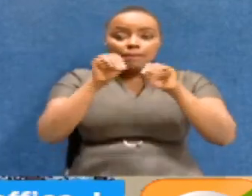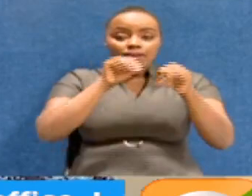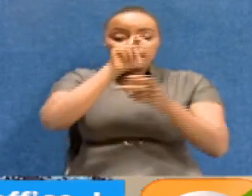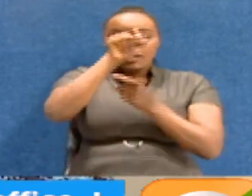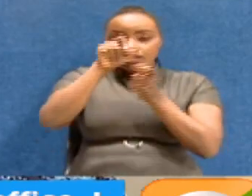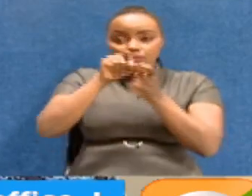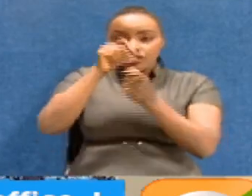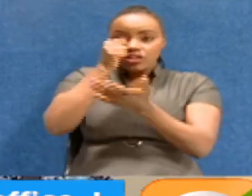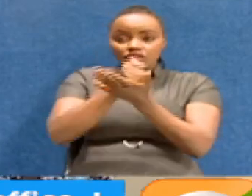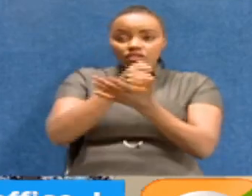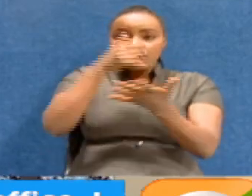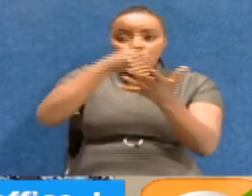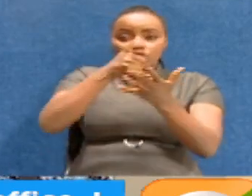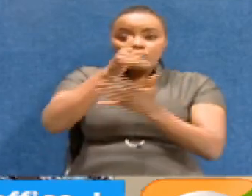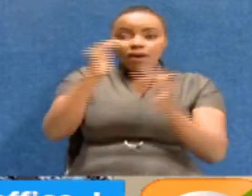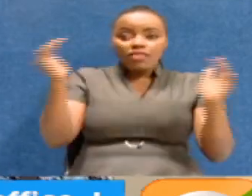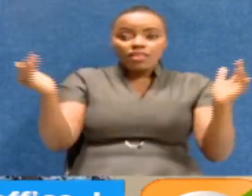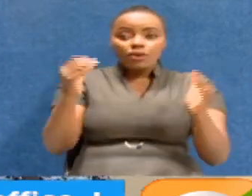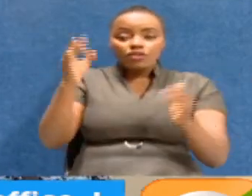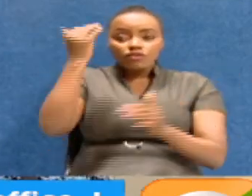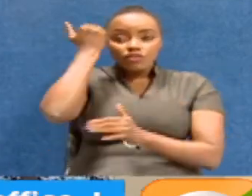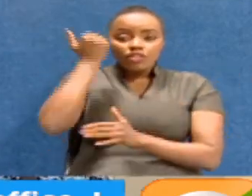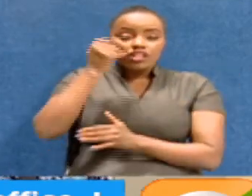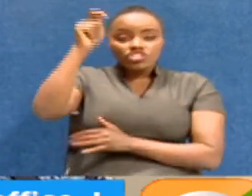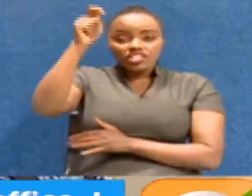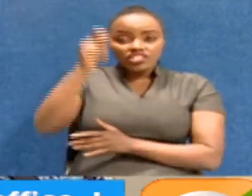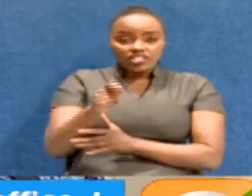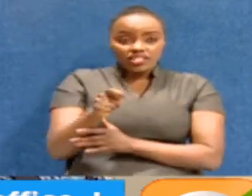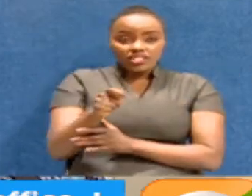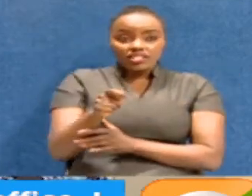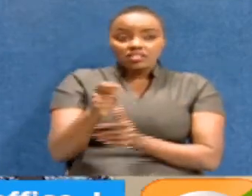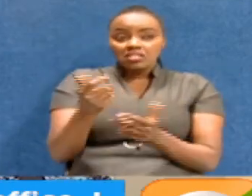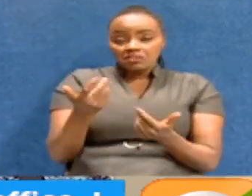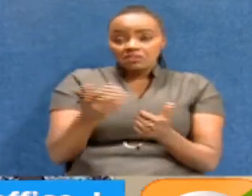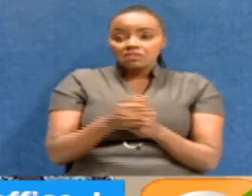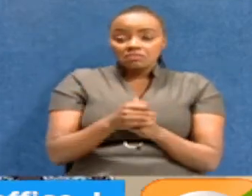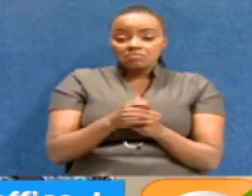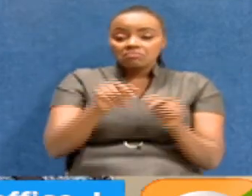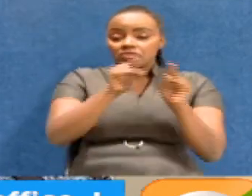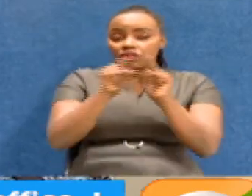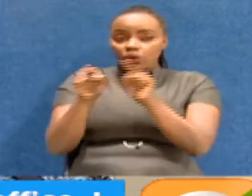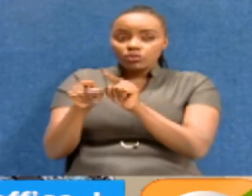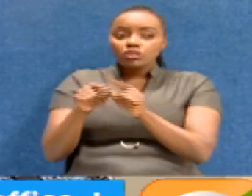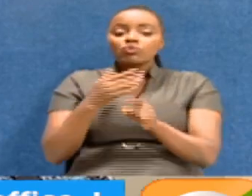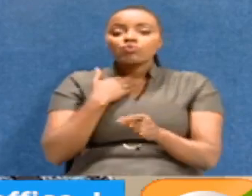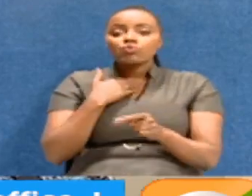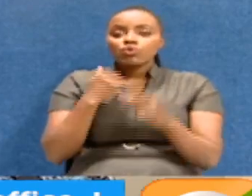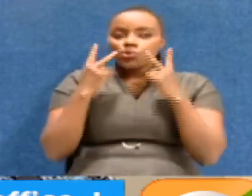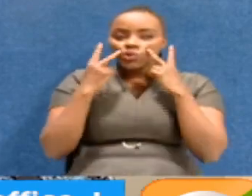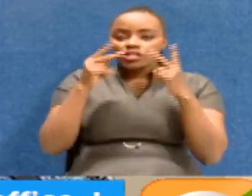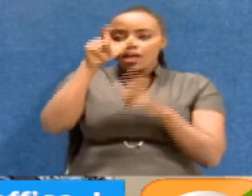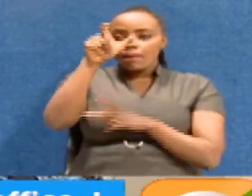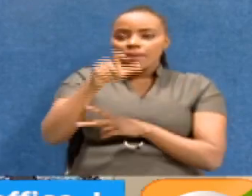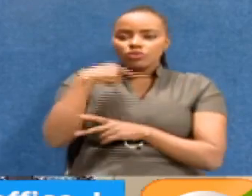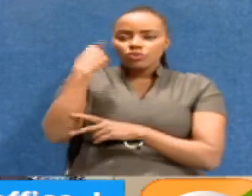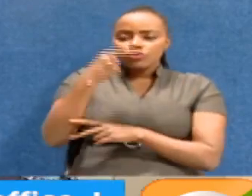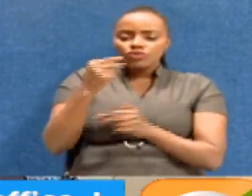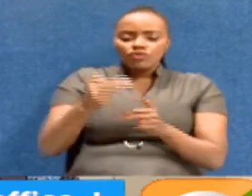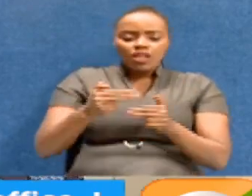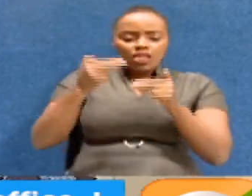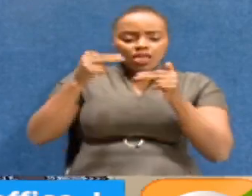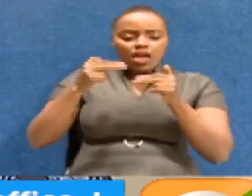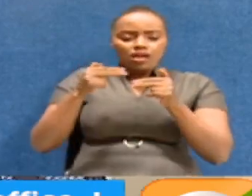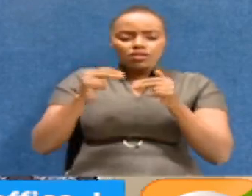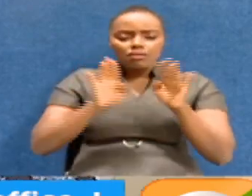particular office, including the welfare of judges and magistrates. Again, I would wish to see a person of high integrity,